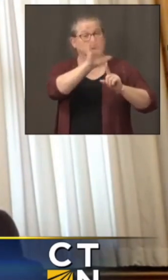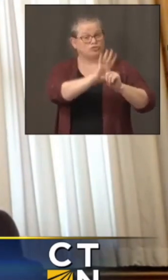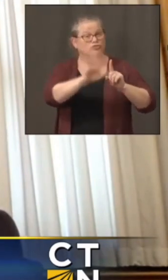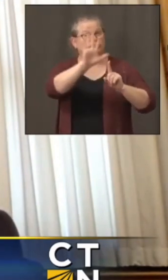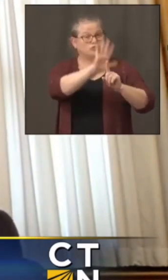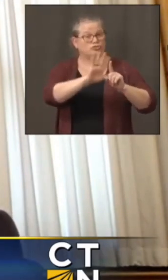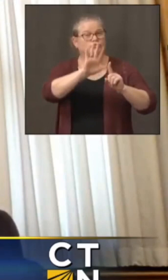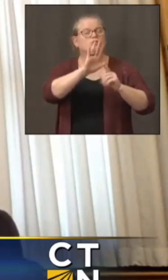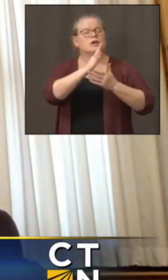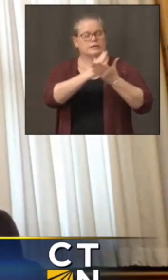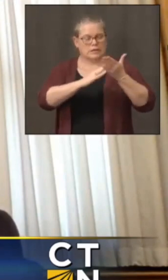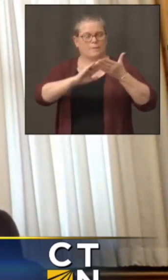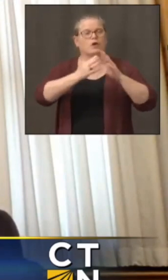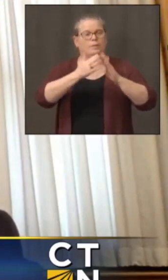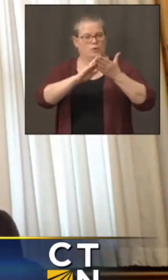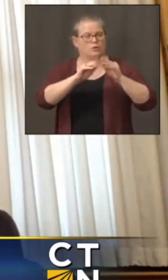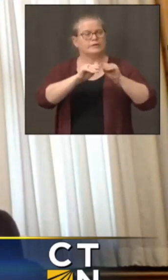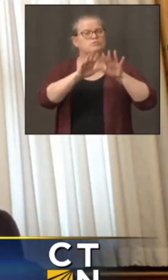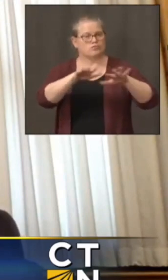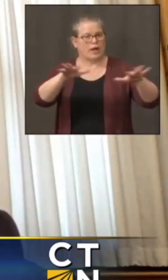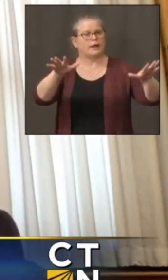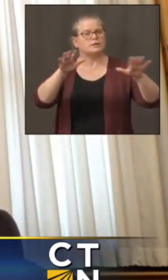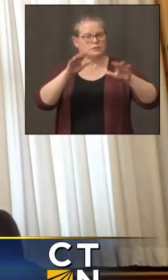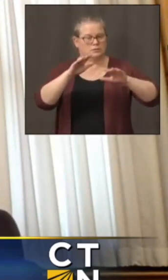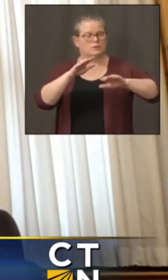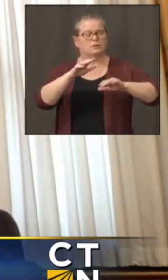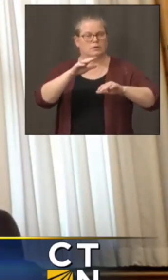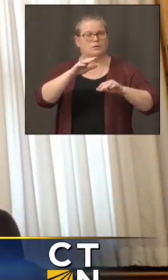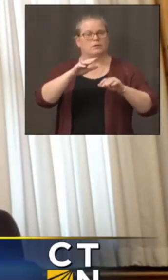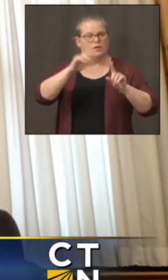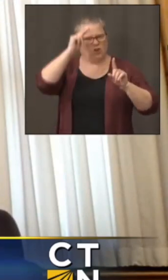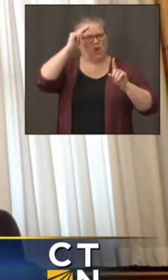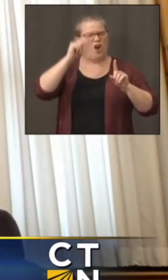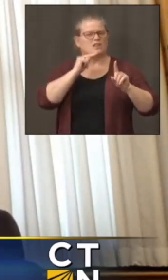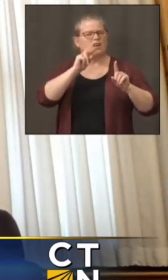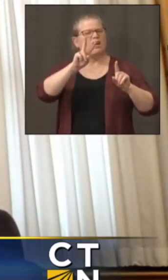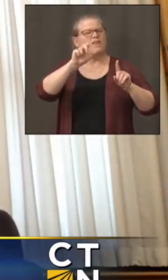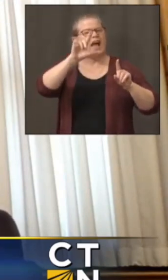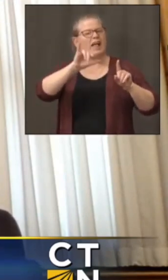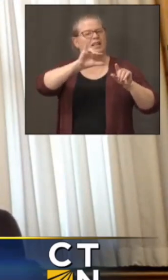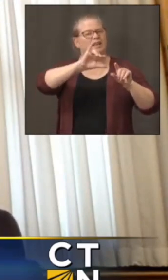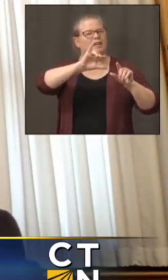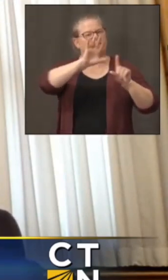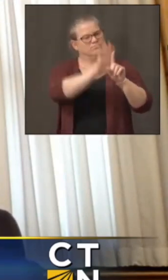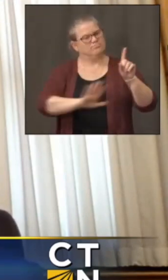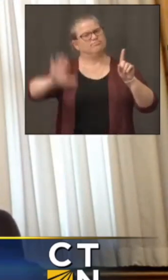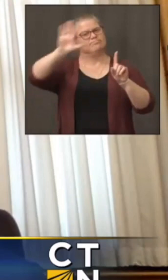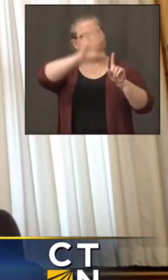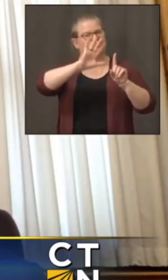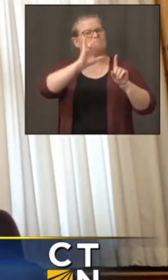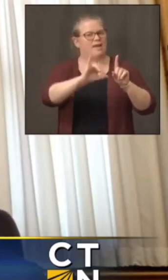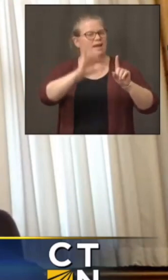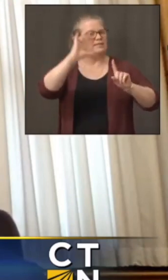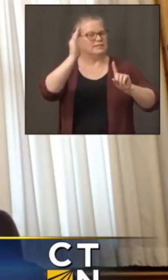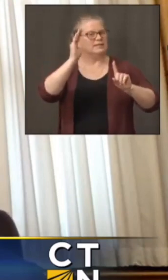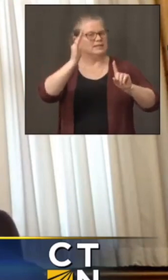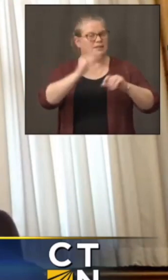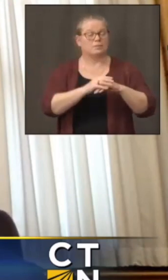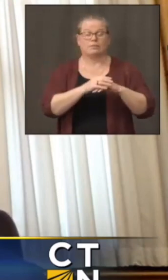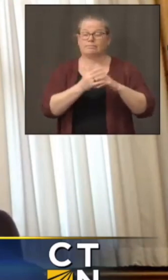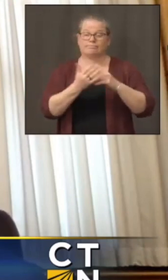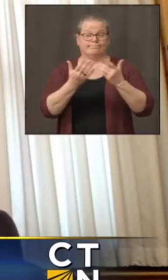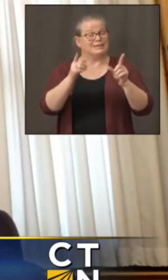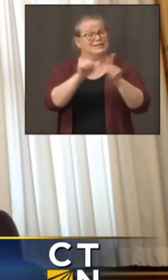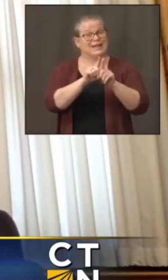community spread going on in the Nogtuck Valley up through that area. So, again, same explanations,